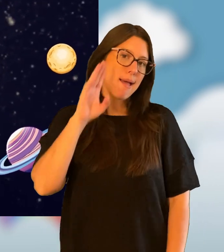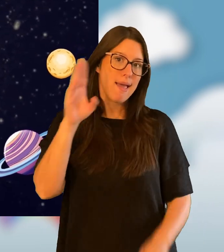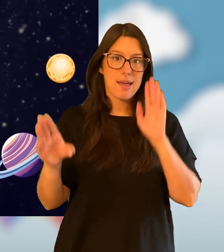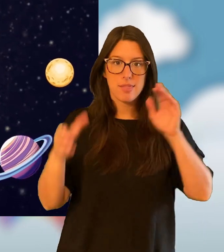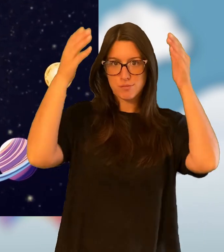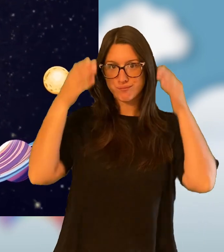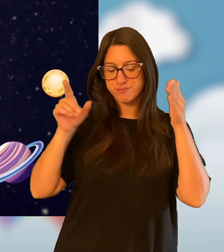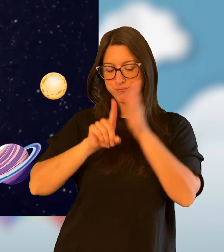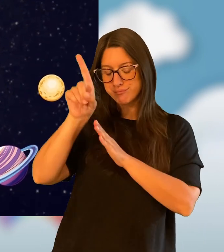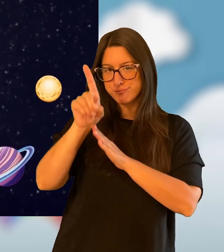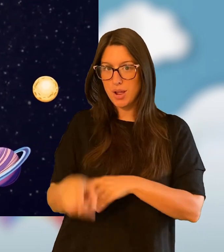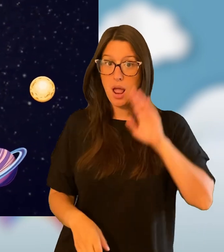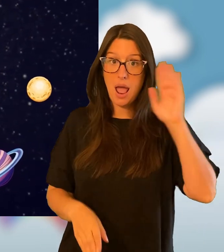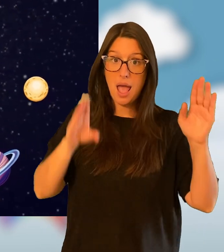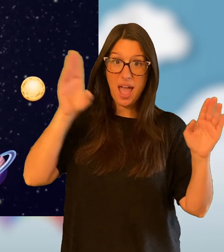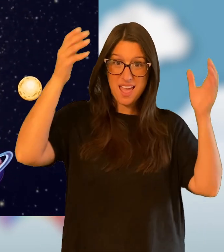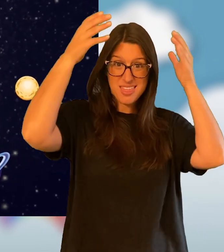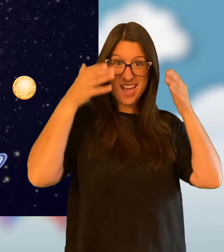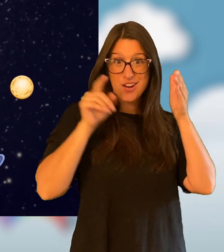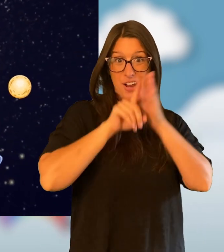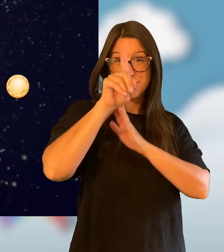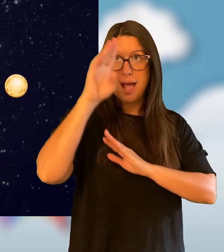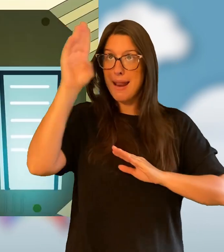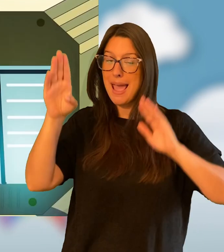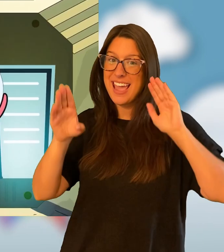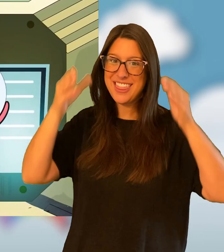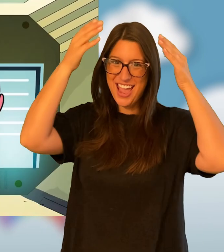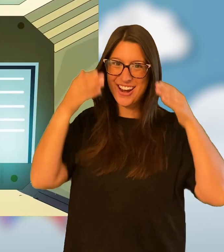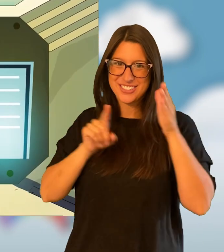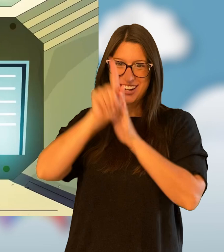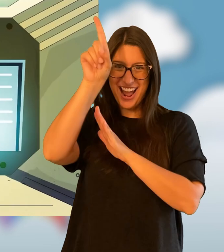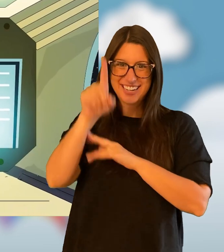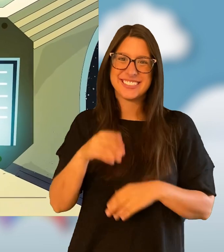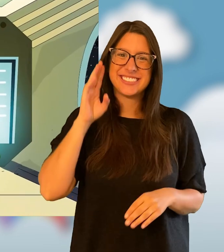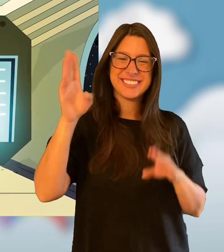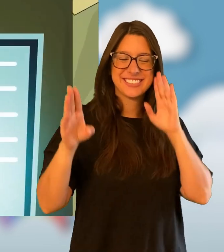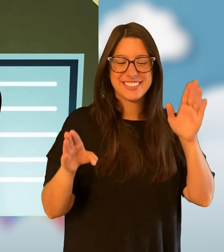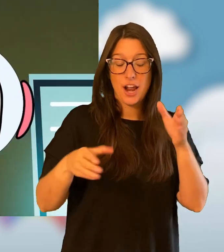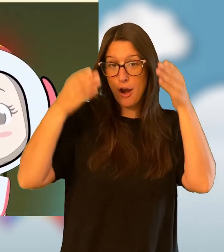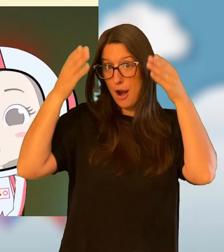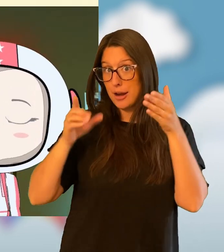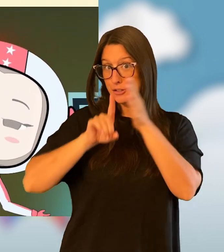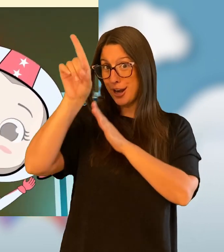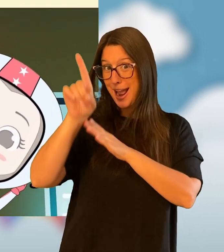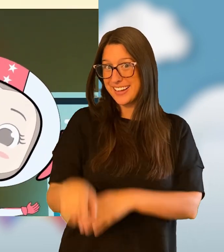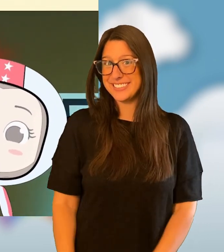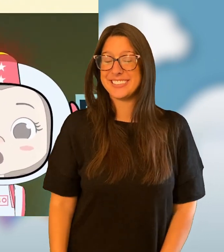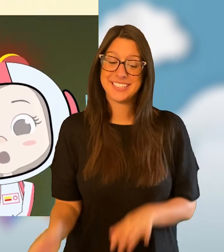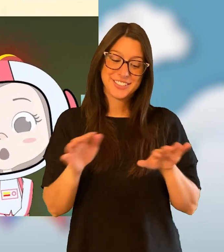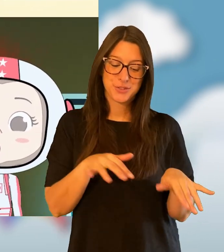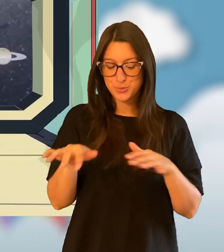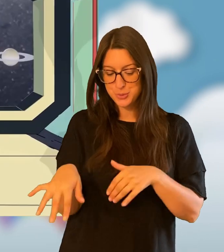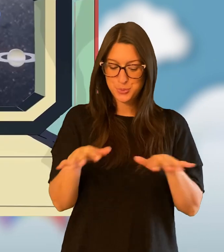Hey there, astronaut! Hey there, astronaut! Hey there, astronaut! Hey there, astronaut! Do-do-do-do-do